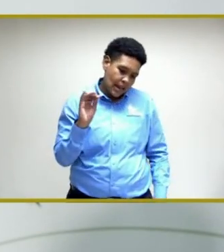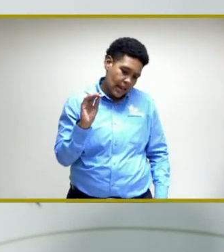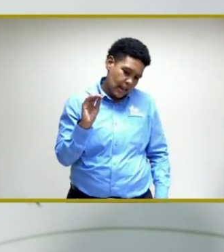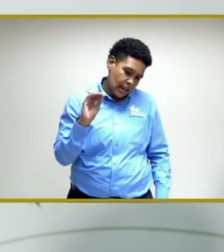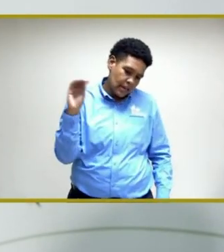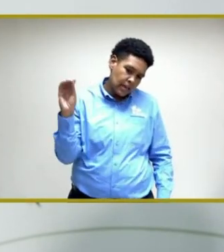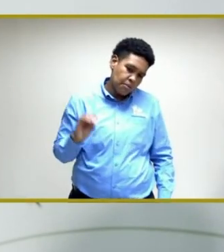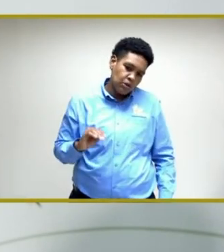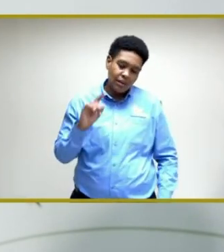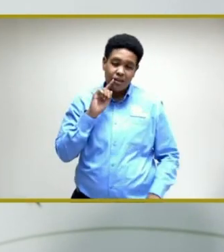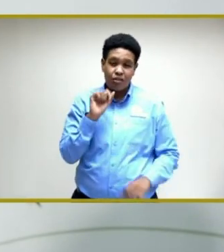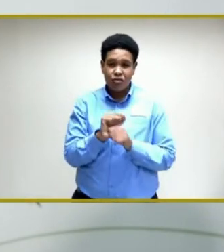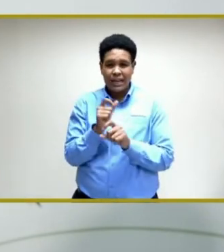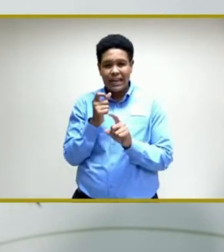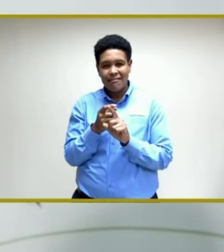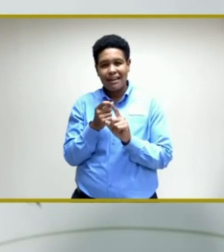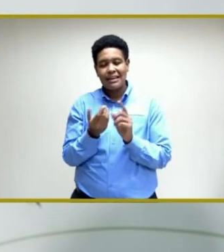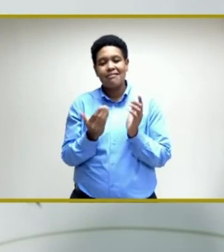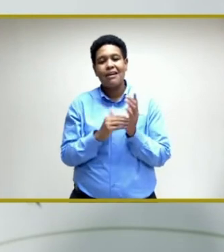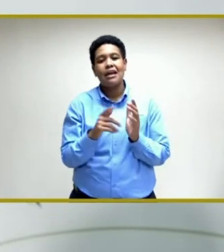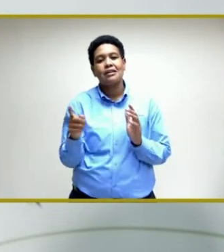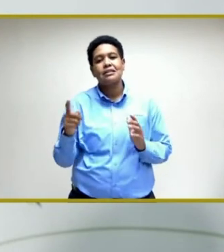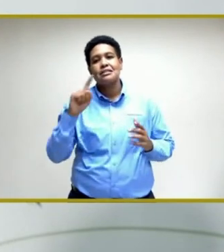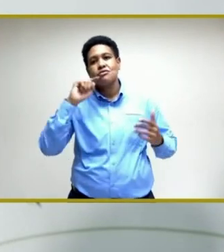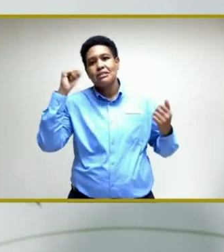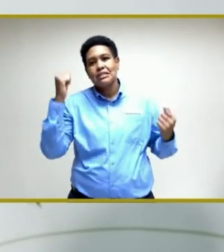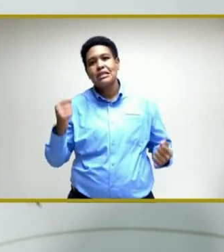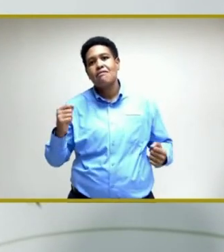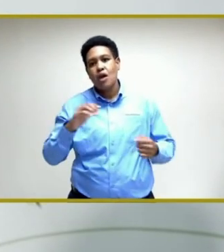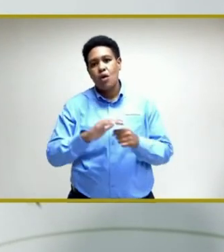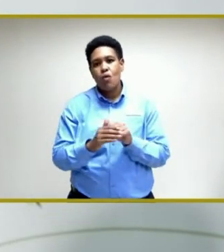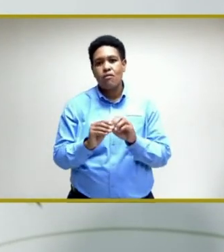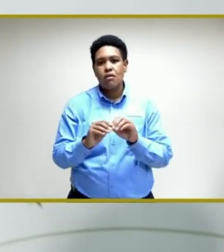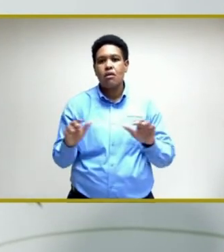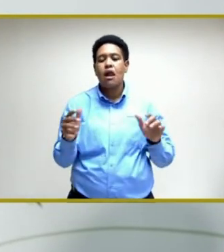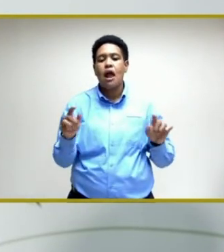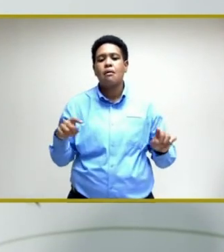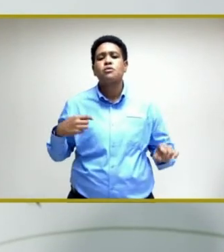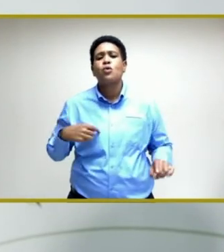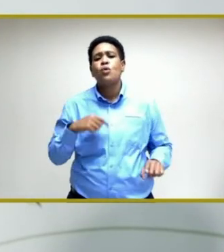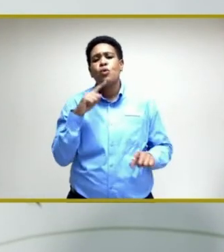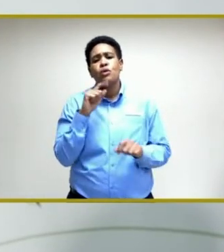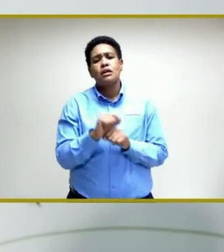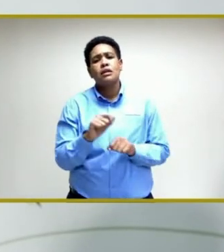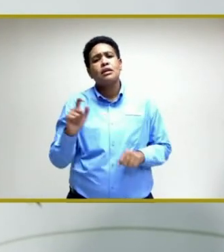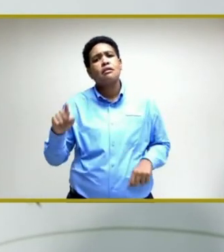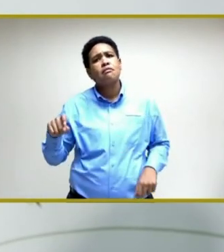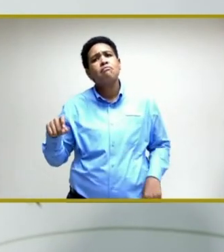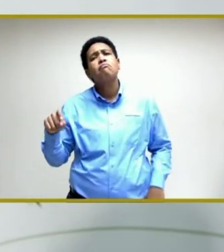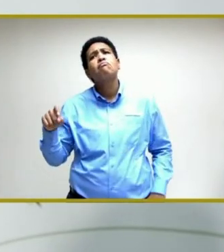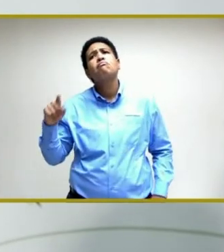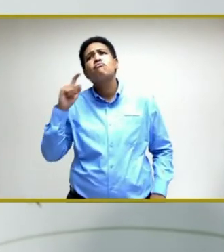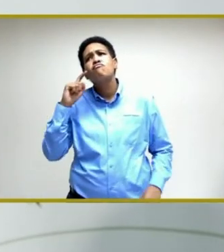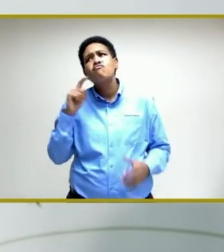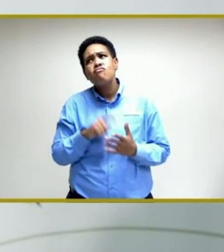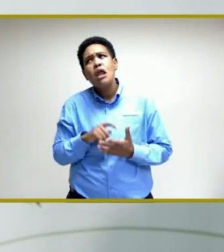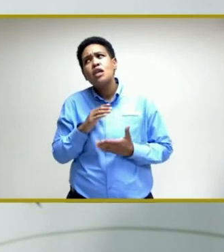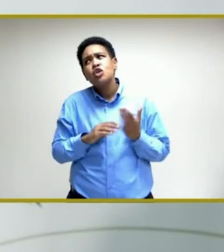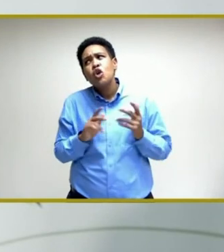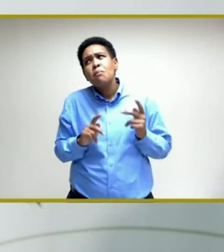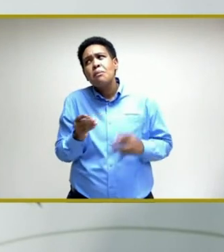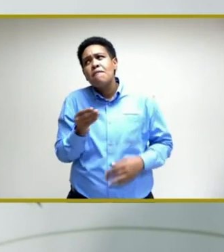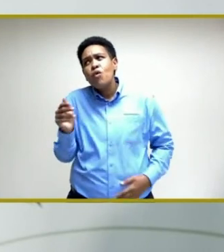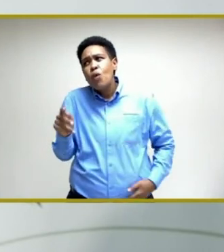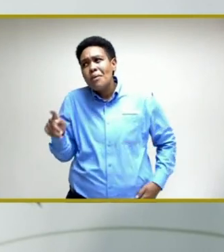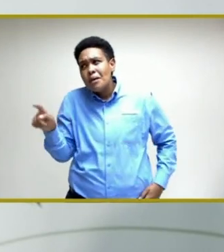effectiveness against severe COVID. So we do recognize that there are some people, few persons,